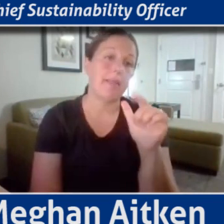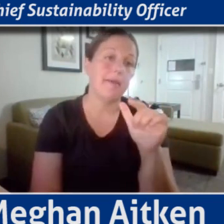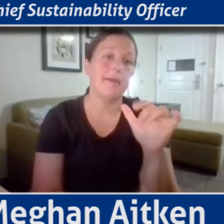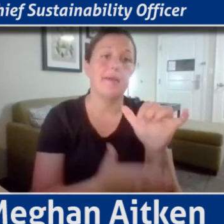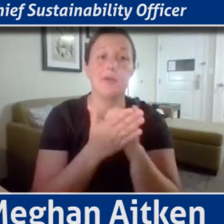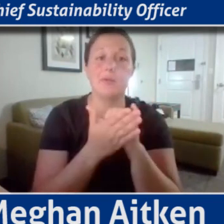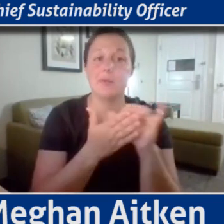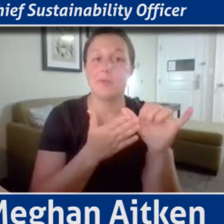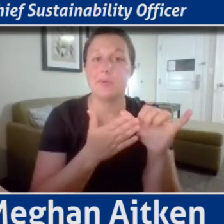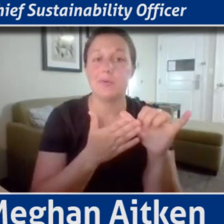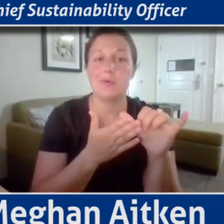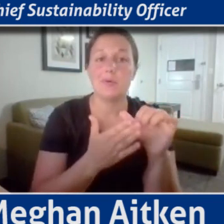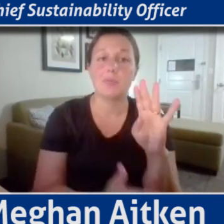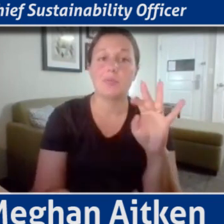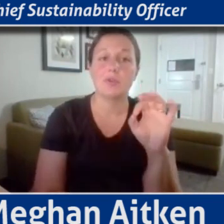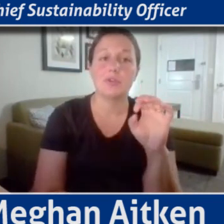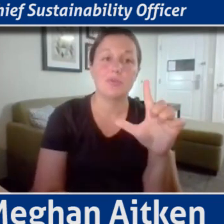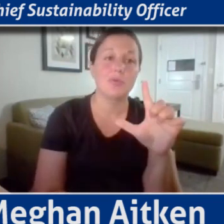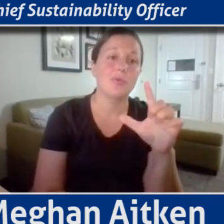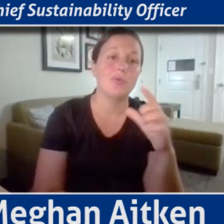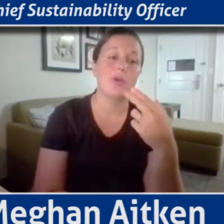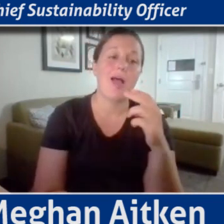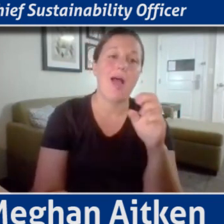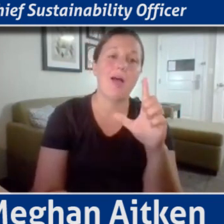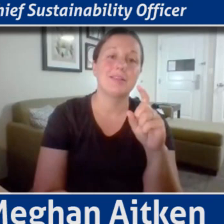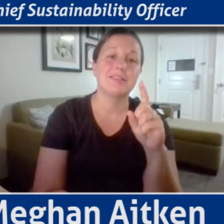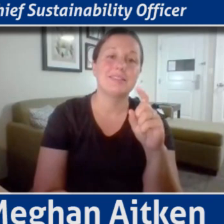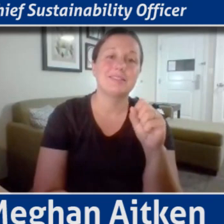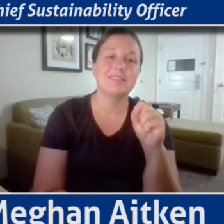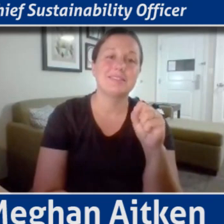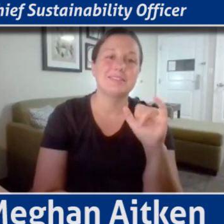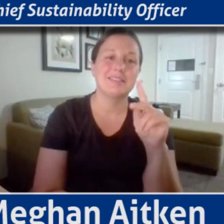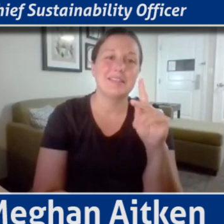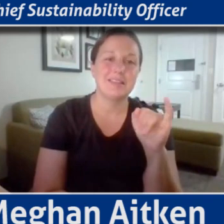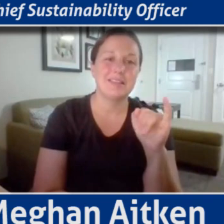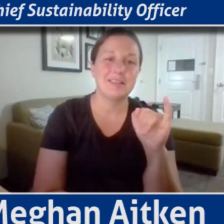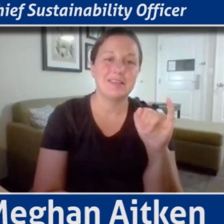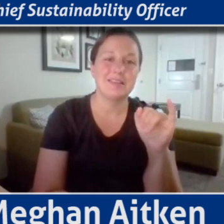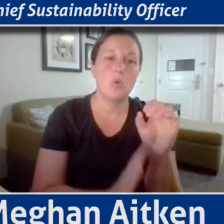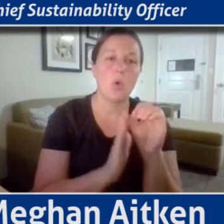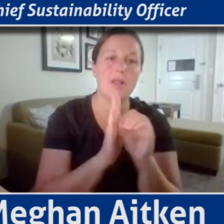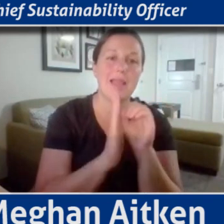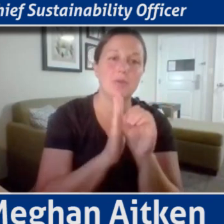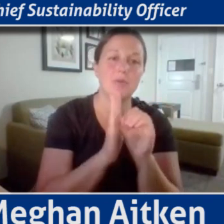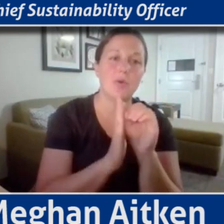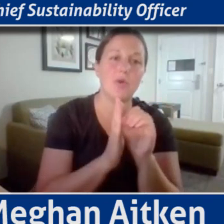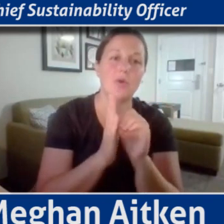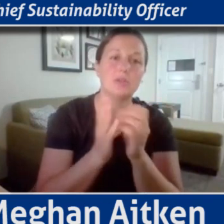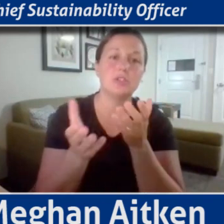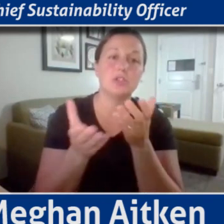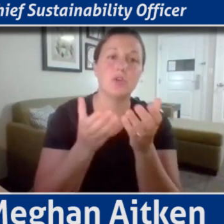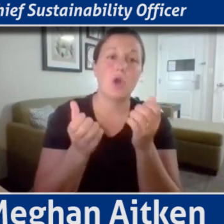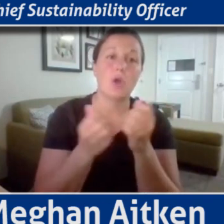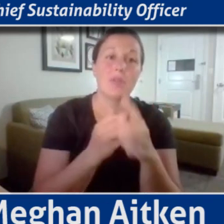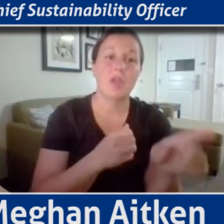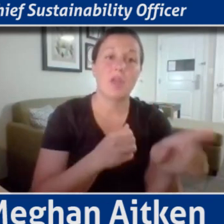Bristol, Helsinki, Orlando, and figure out what's working for them and seeing if it's implementable here in the city.